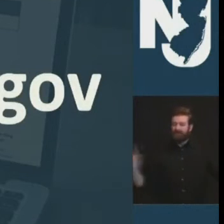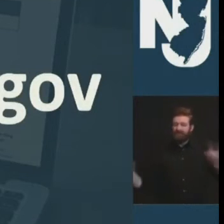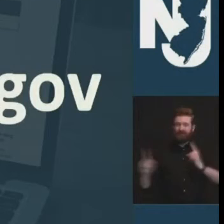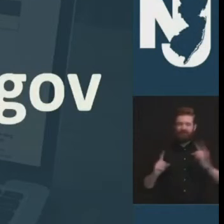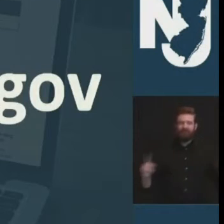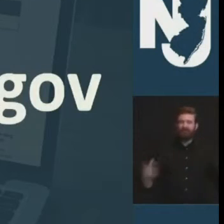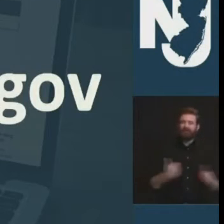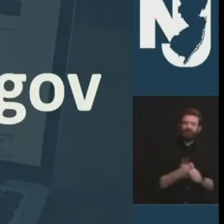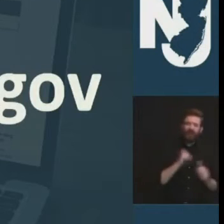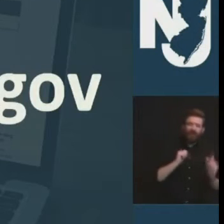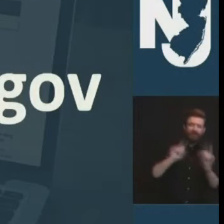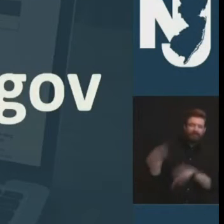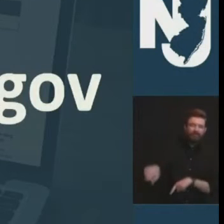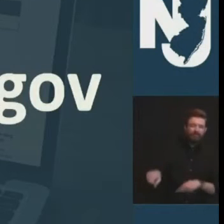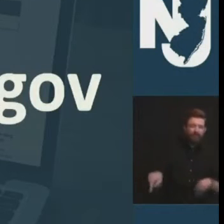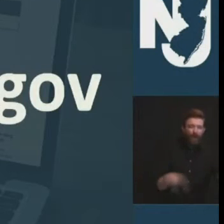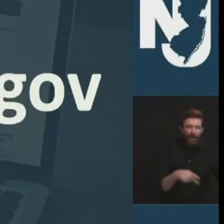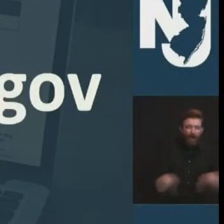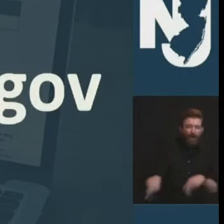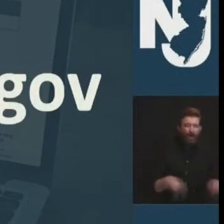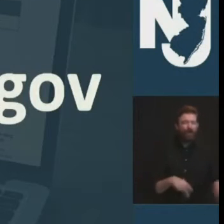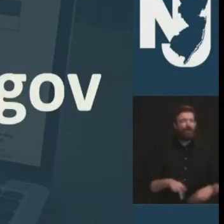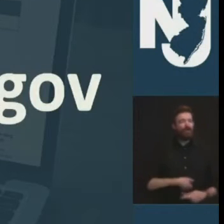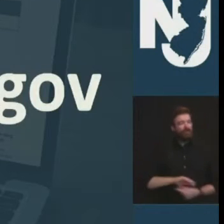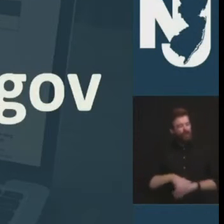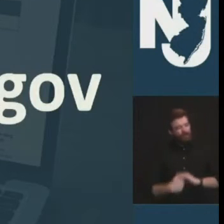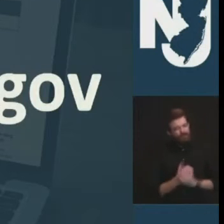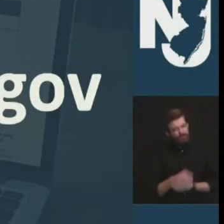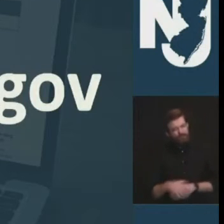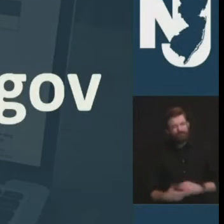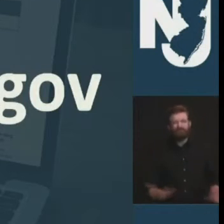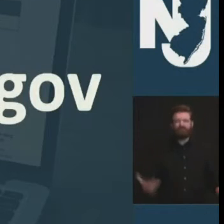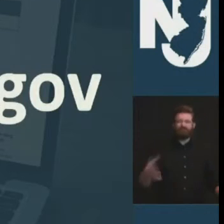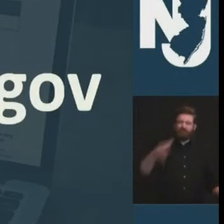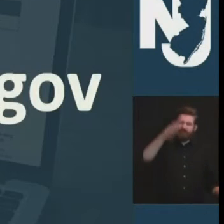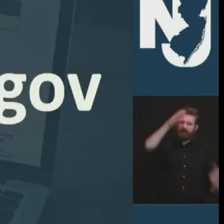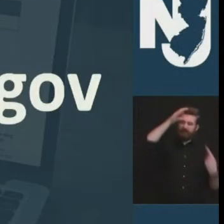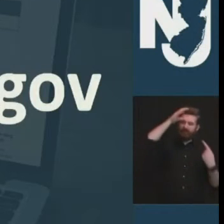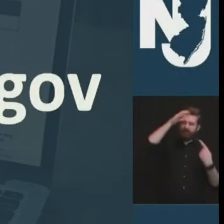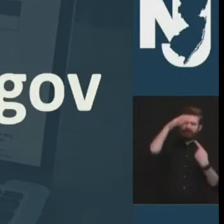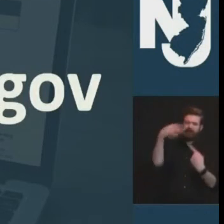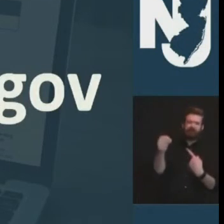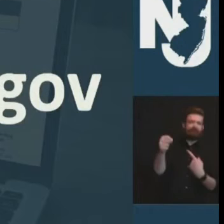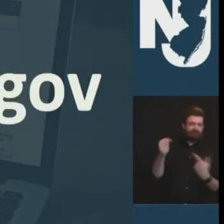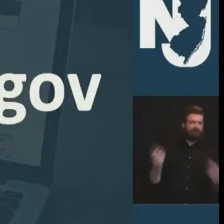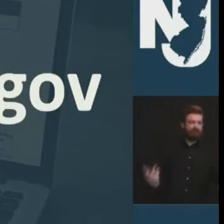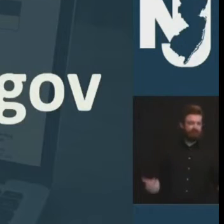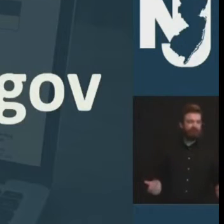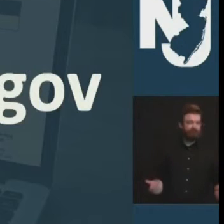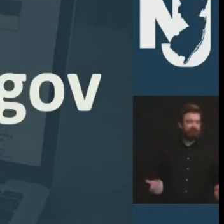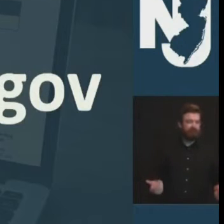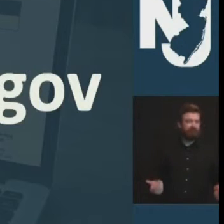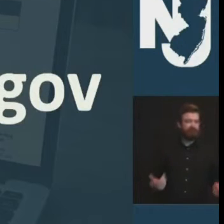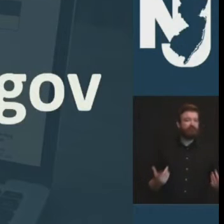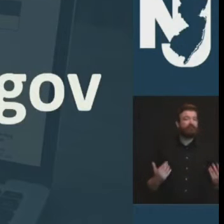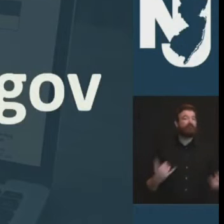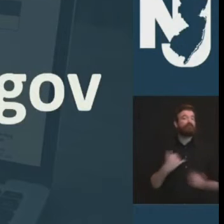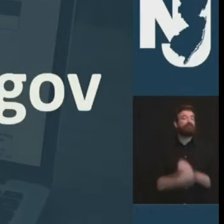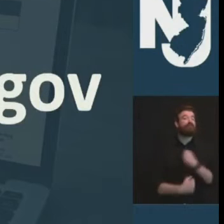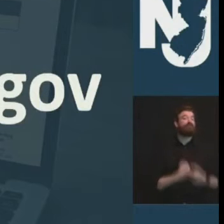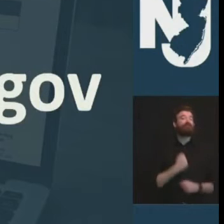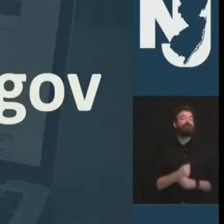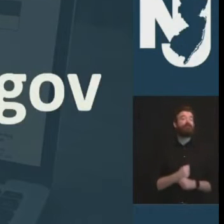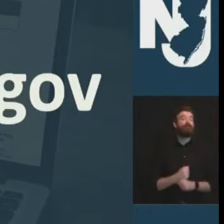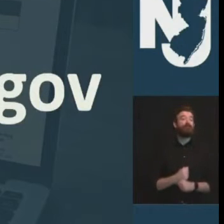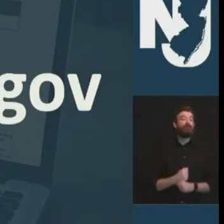water we have to use common sense we have to recognize that this is not going to be not just a not a regular school year it's not a regular year and it certainly